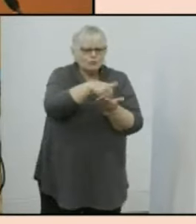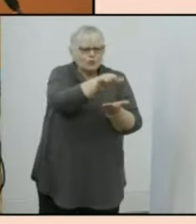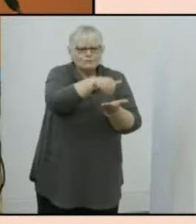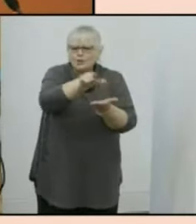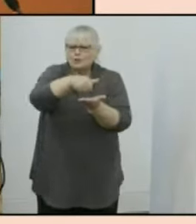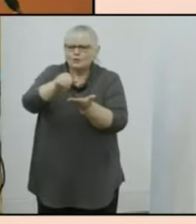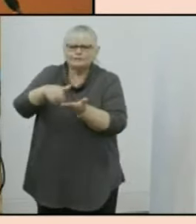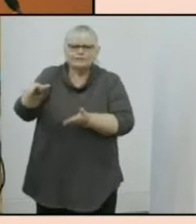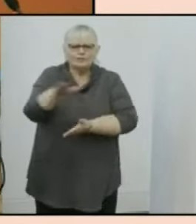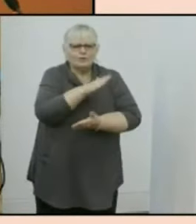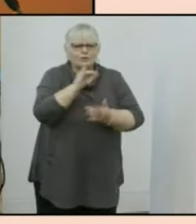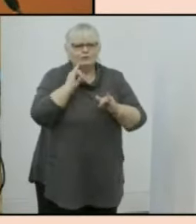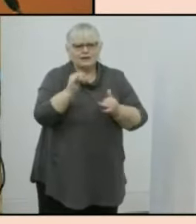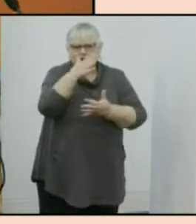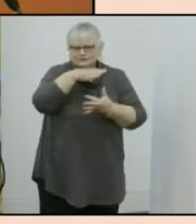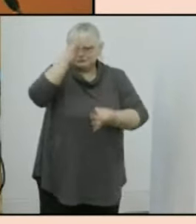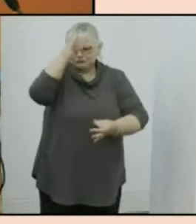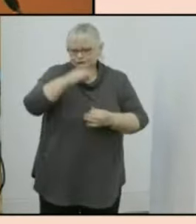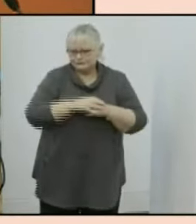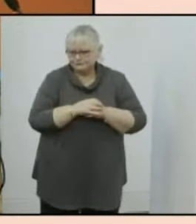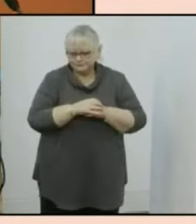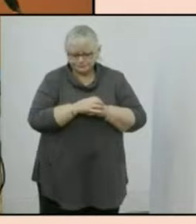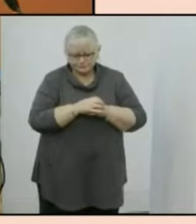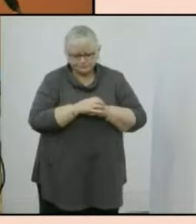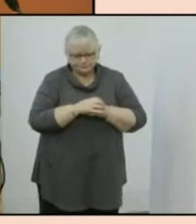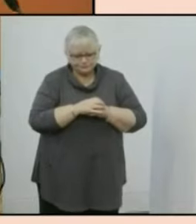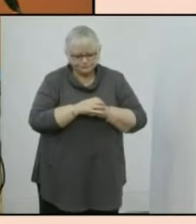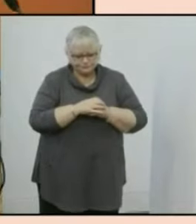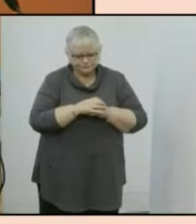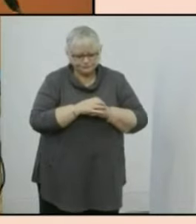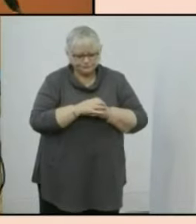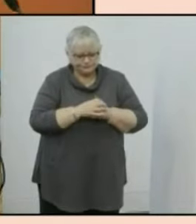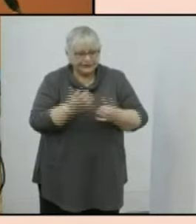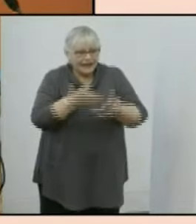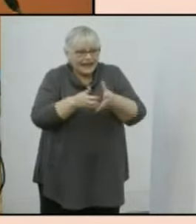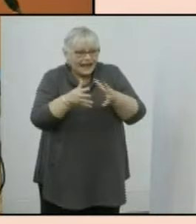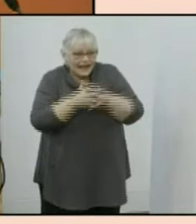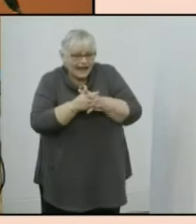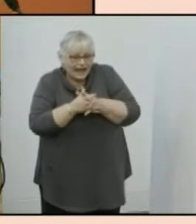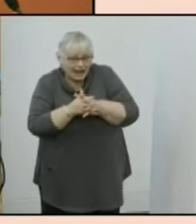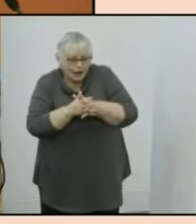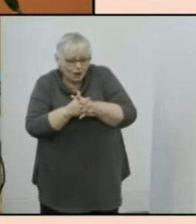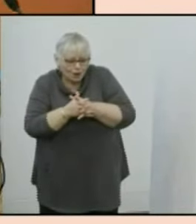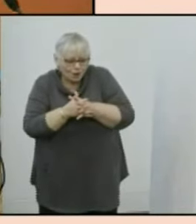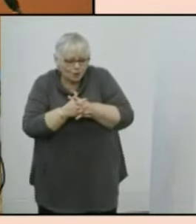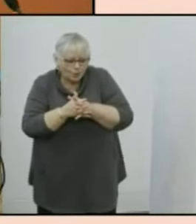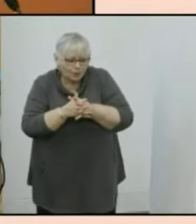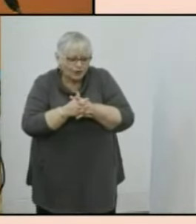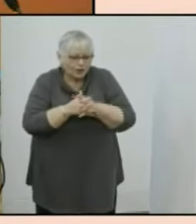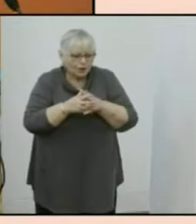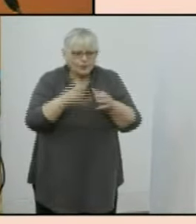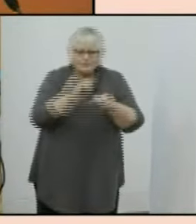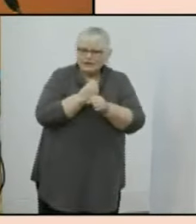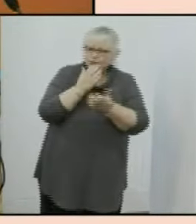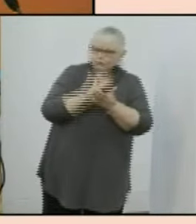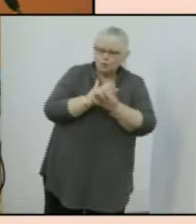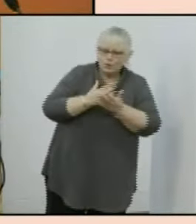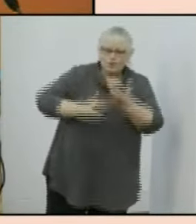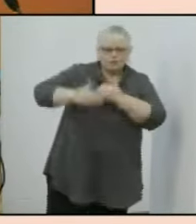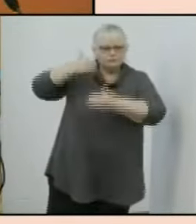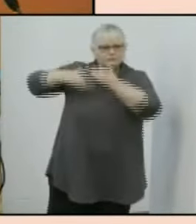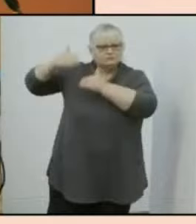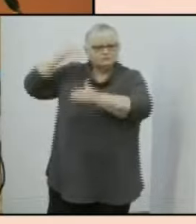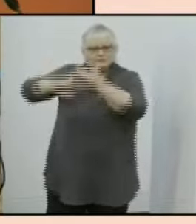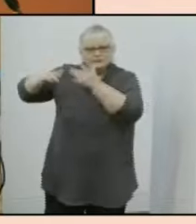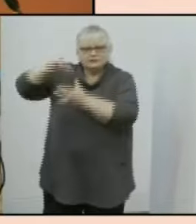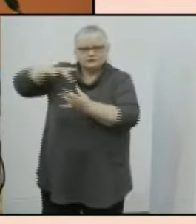the way that uh we get those spirits to join us in uh welcome you on the country and looking after you while you're